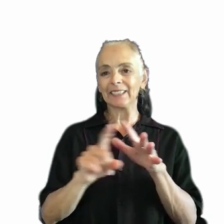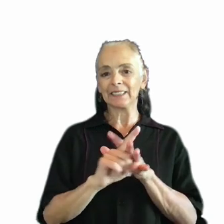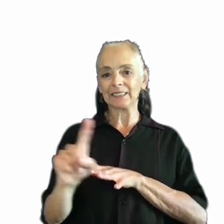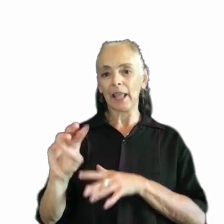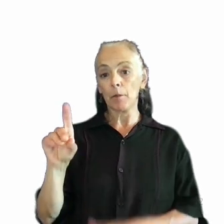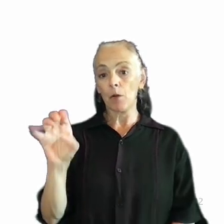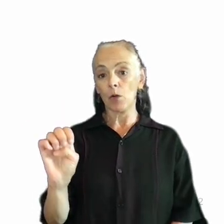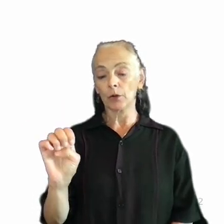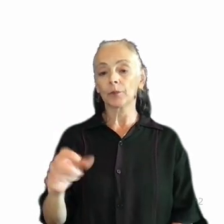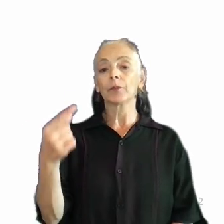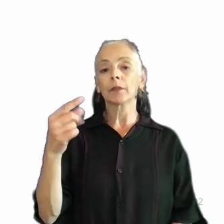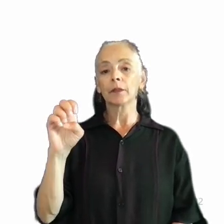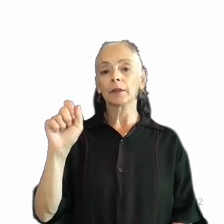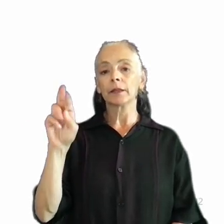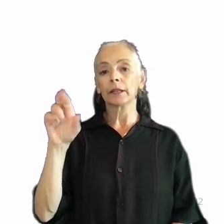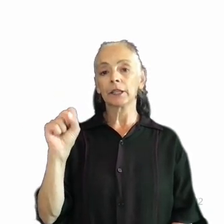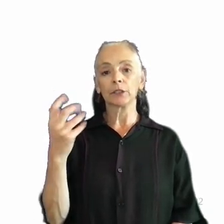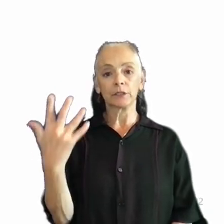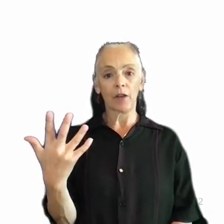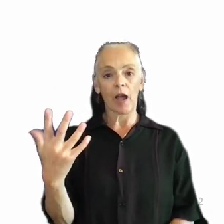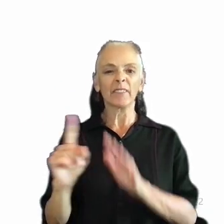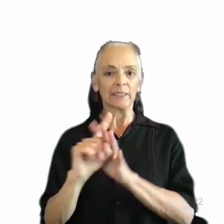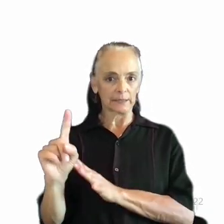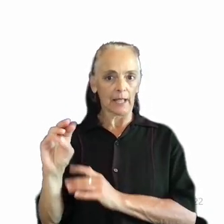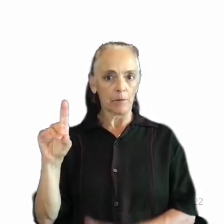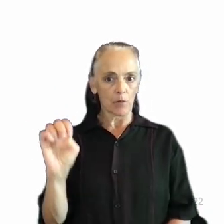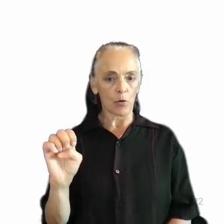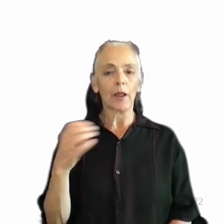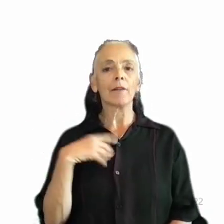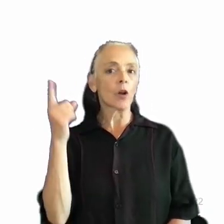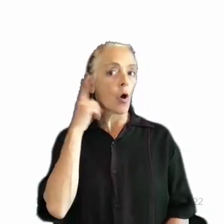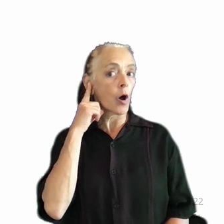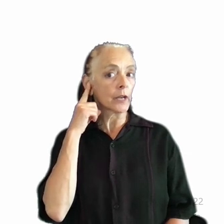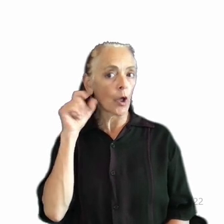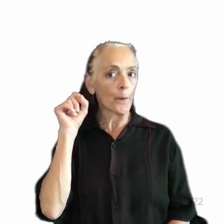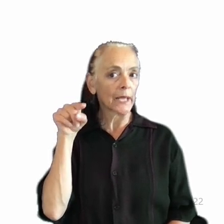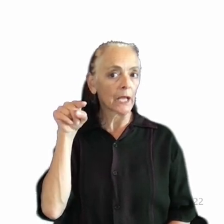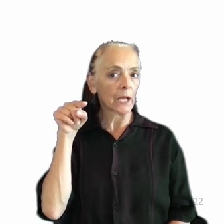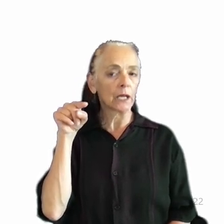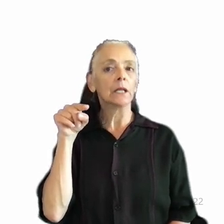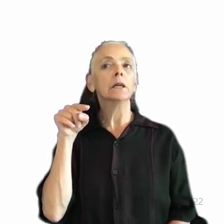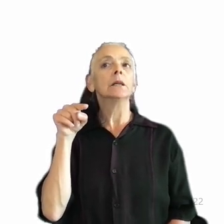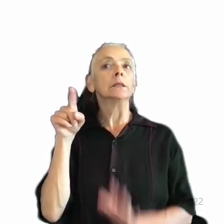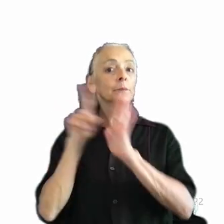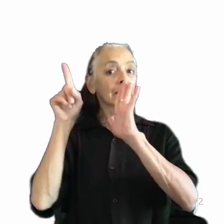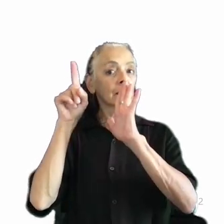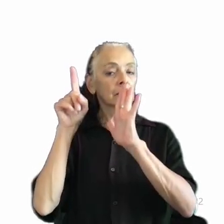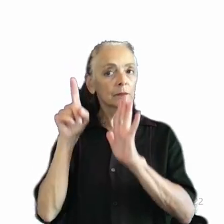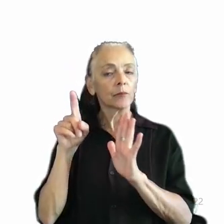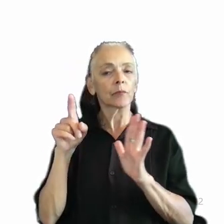the escape mode, there is an audio ping that allows players to orient themselves and navigate